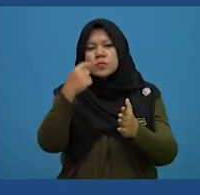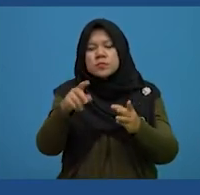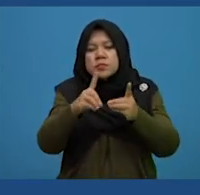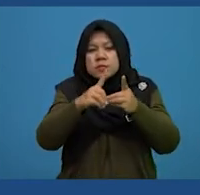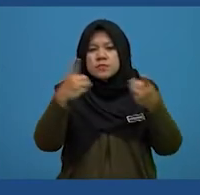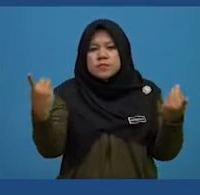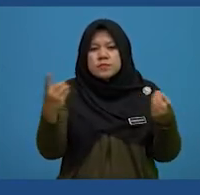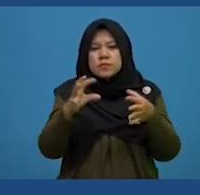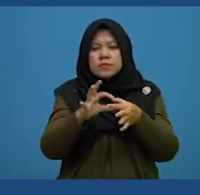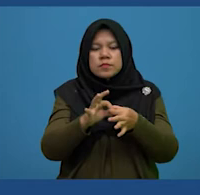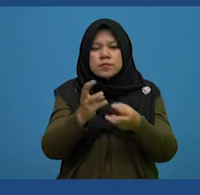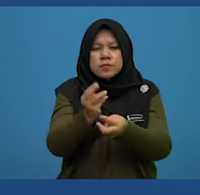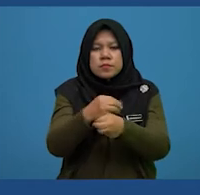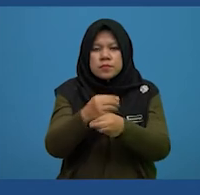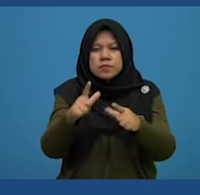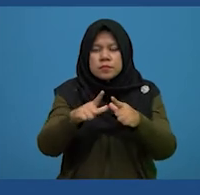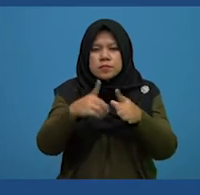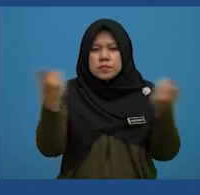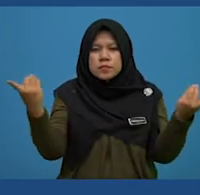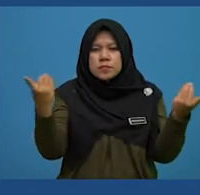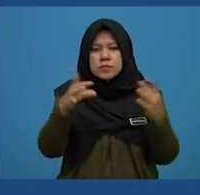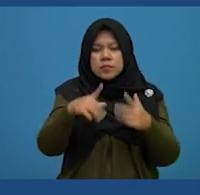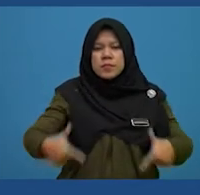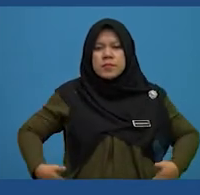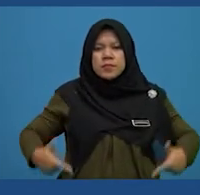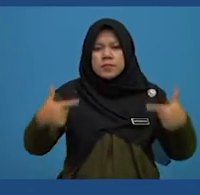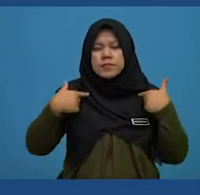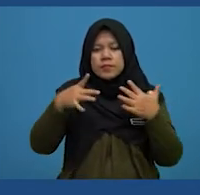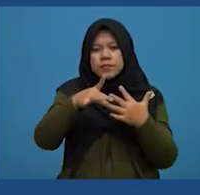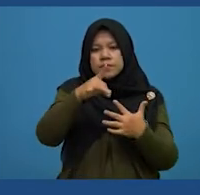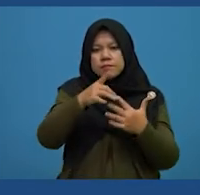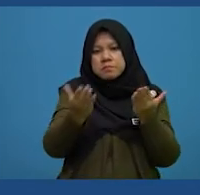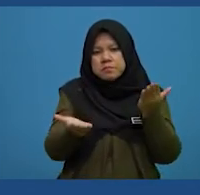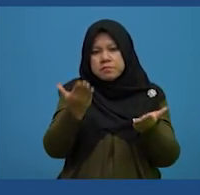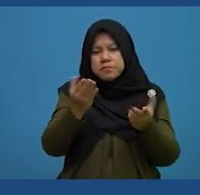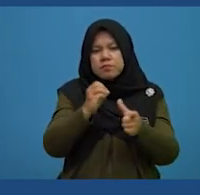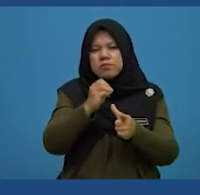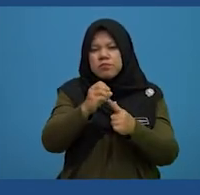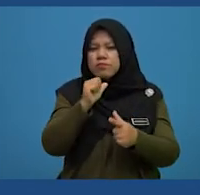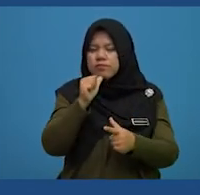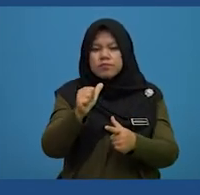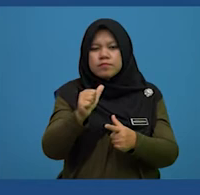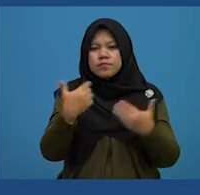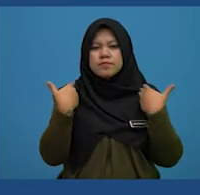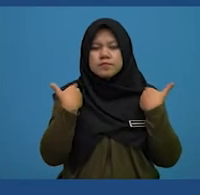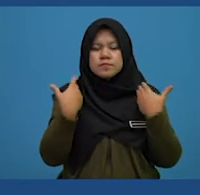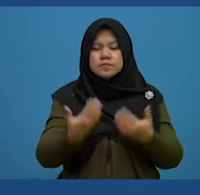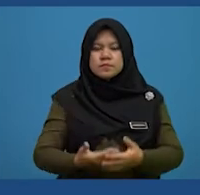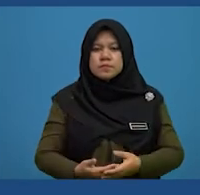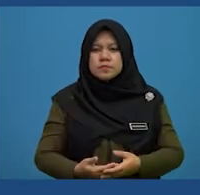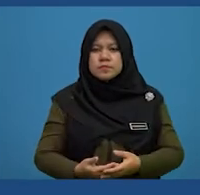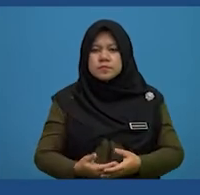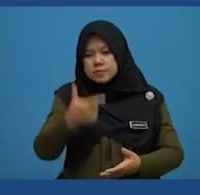the diversity of making different life choices that may or may not take place.